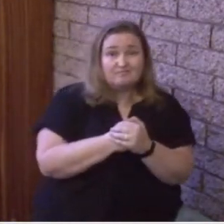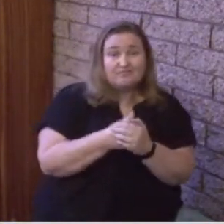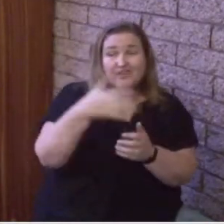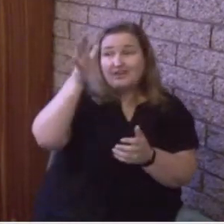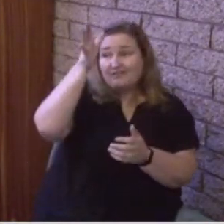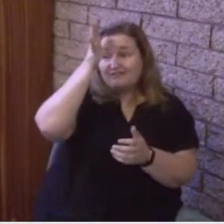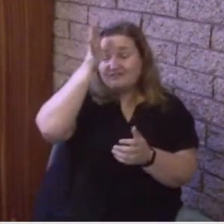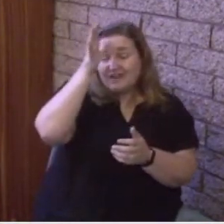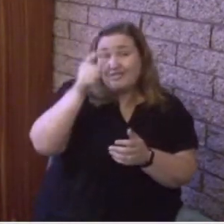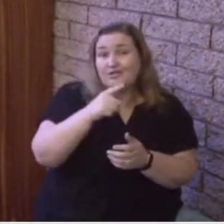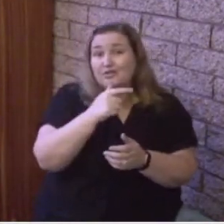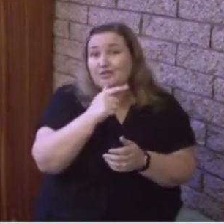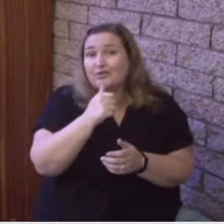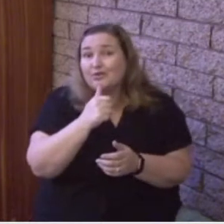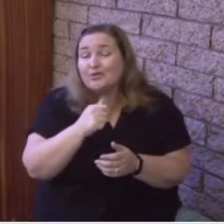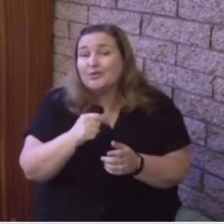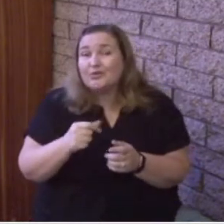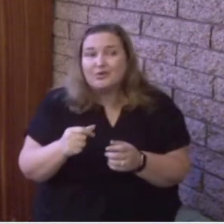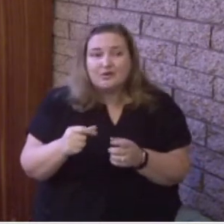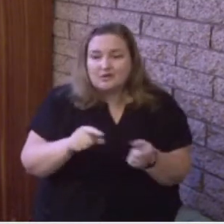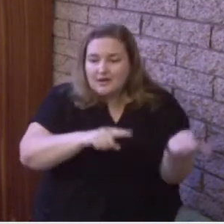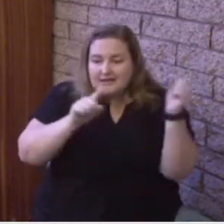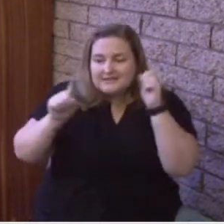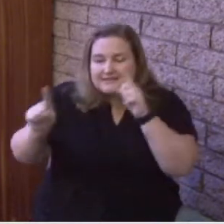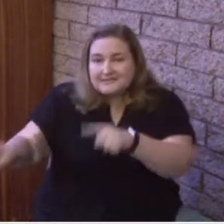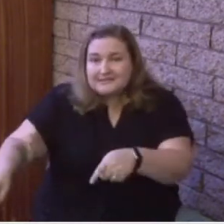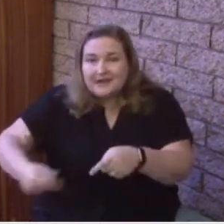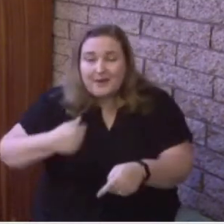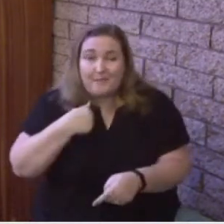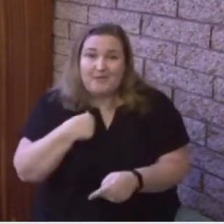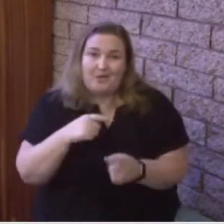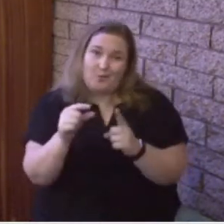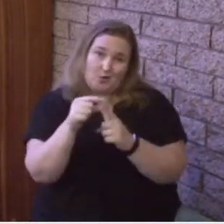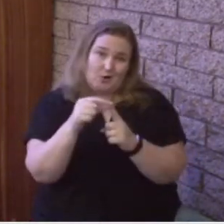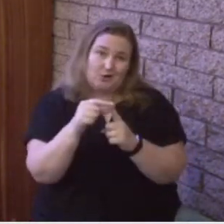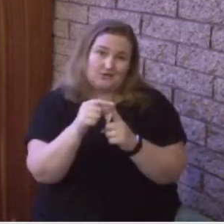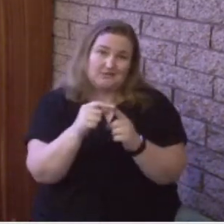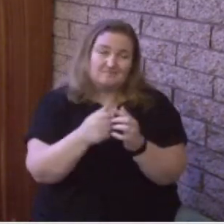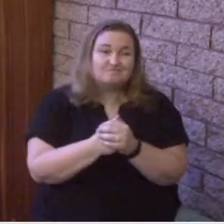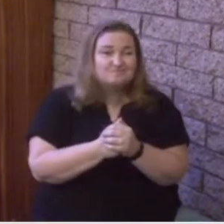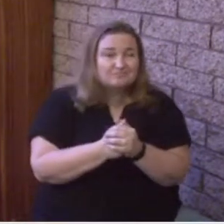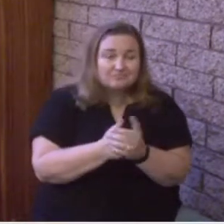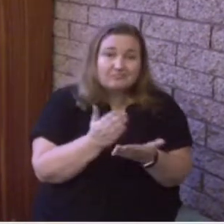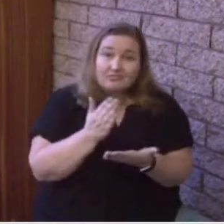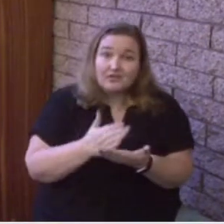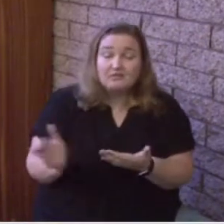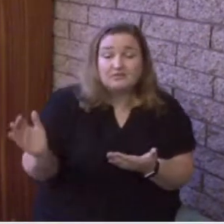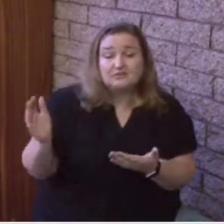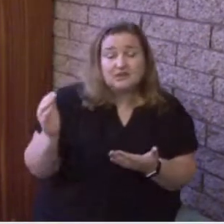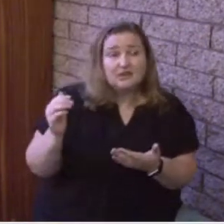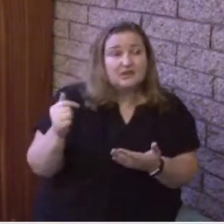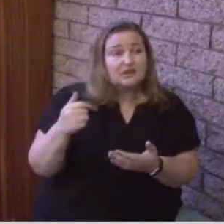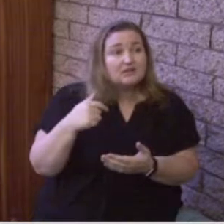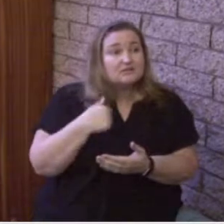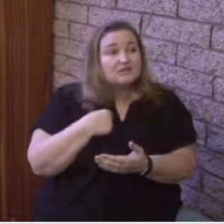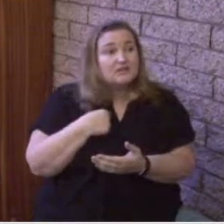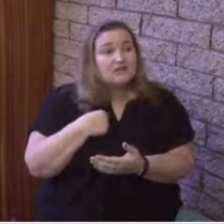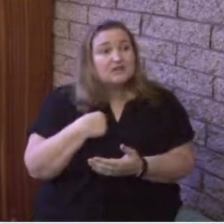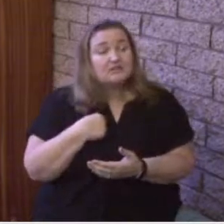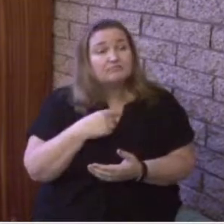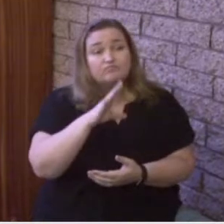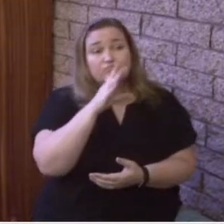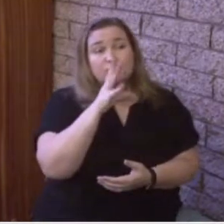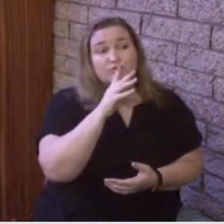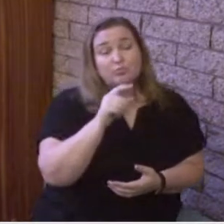sent me. These things I have spoken to you while I am still with you, but the helper,